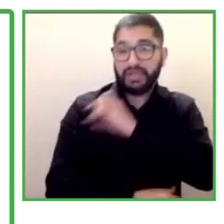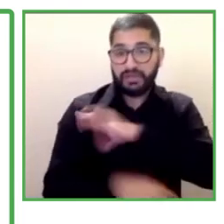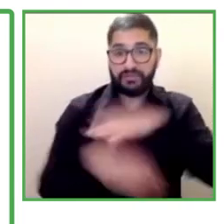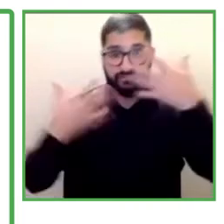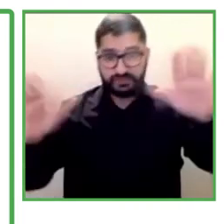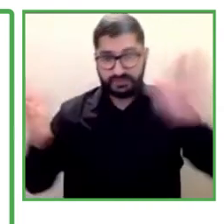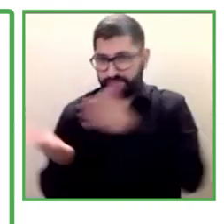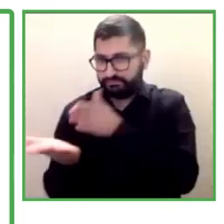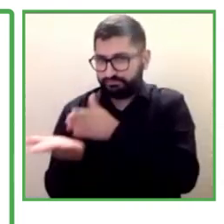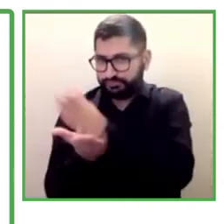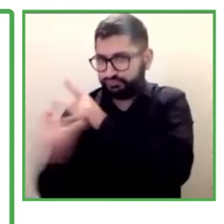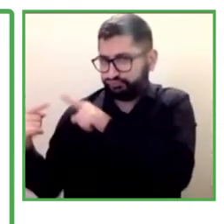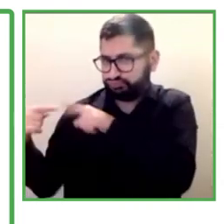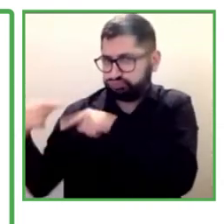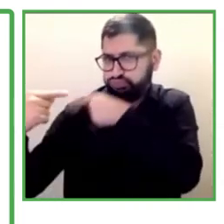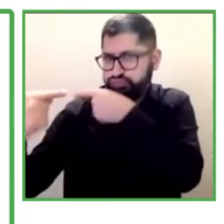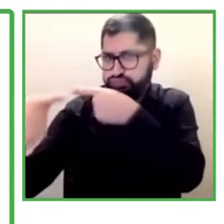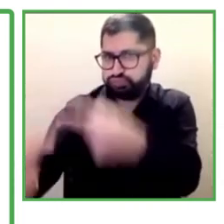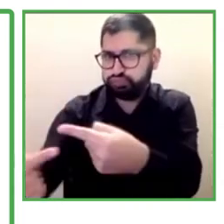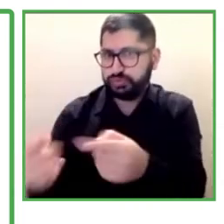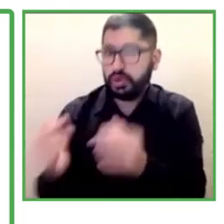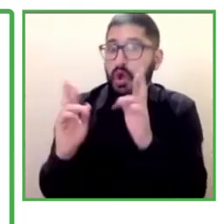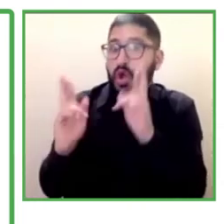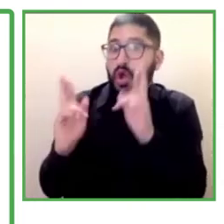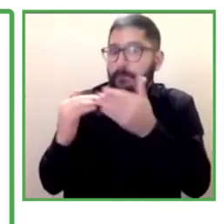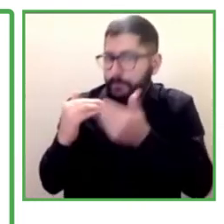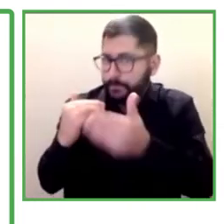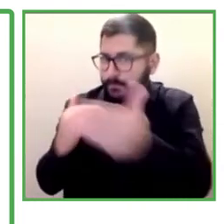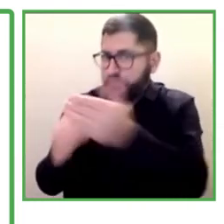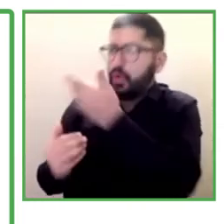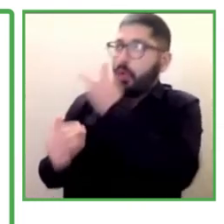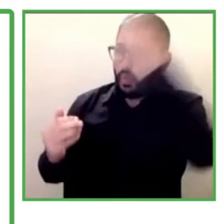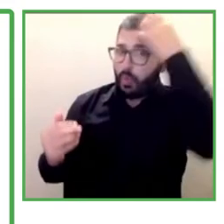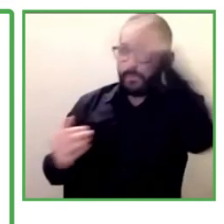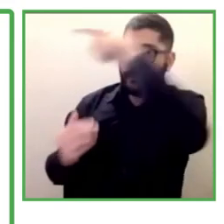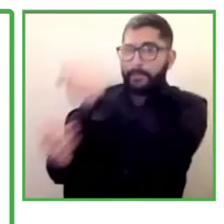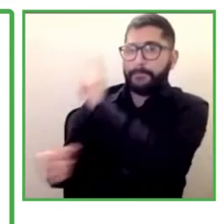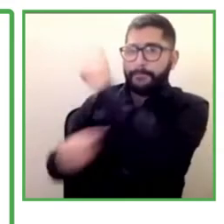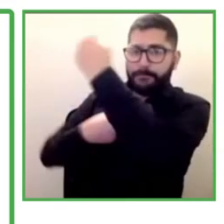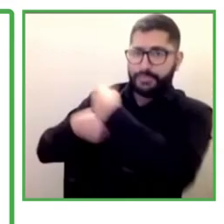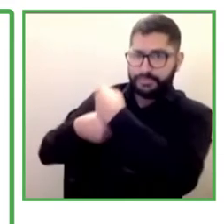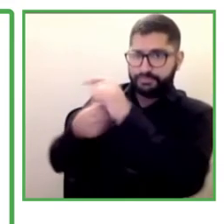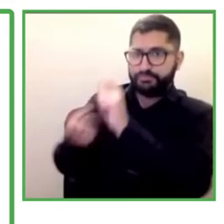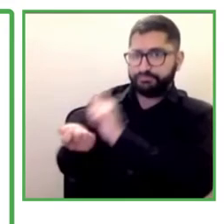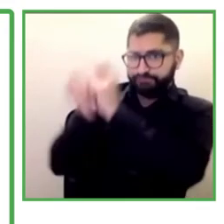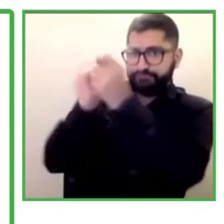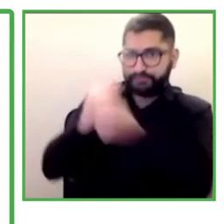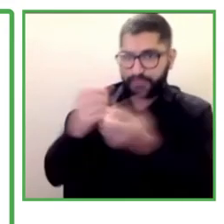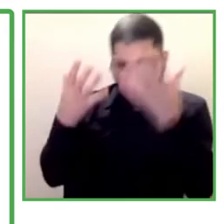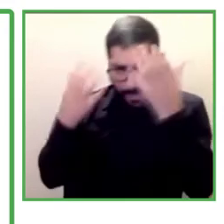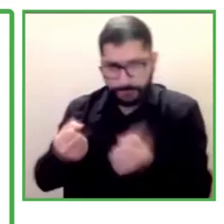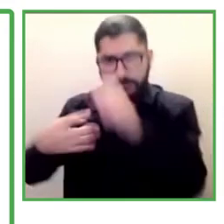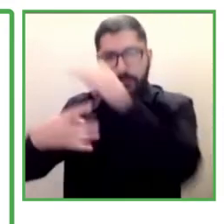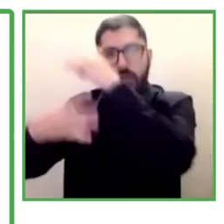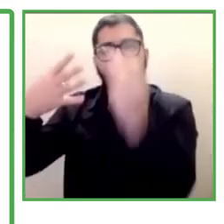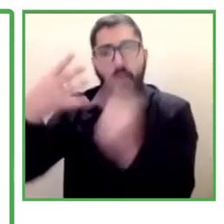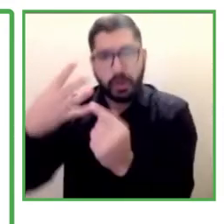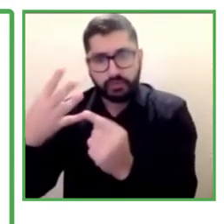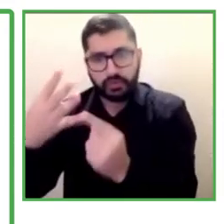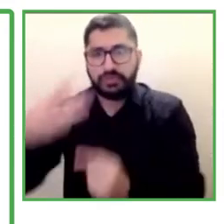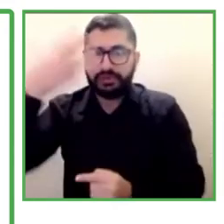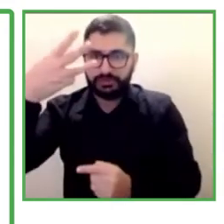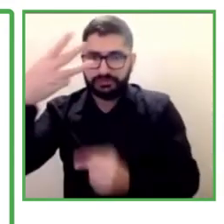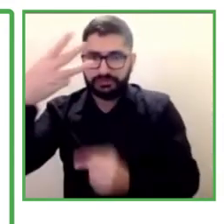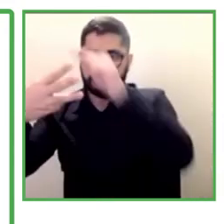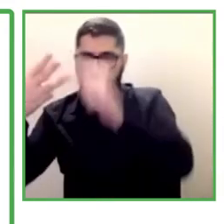And we hope that this is also a complement for the mandate that we have for the three annual assessment that they